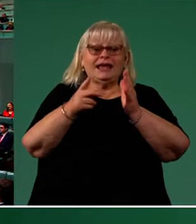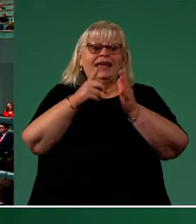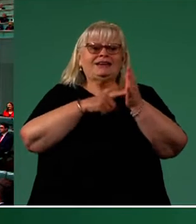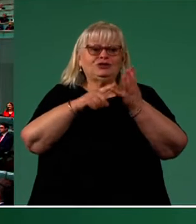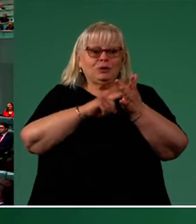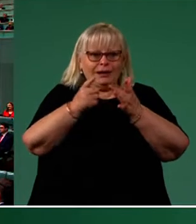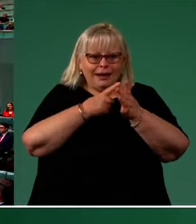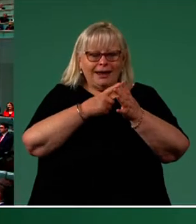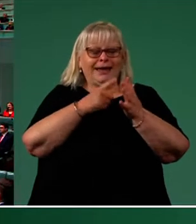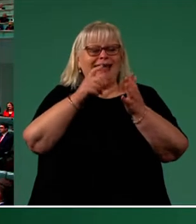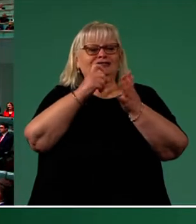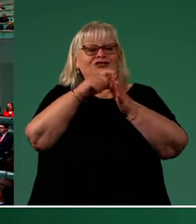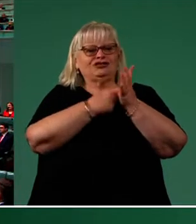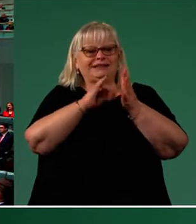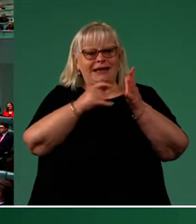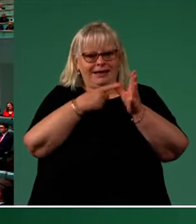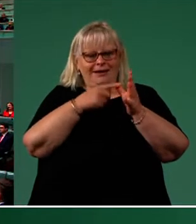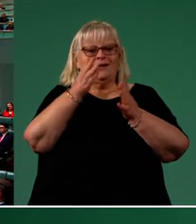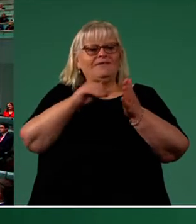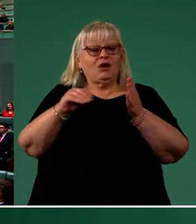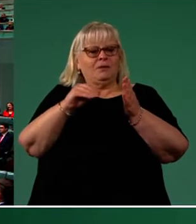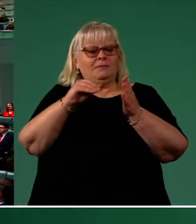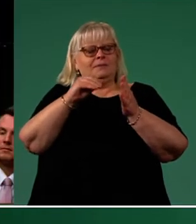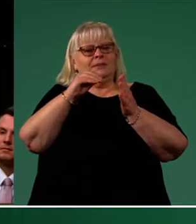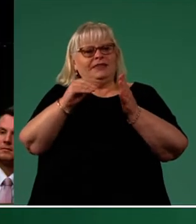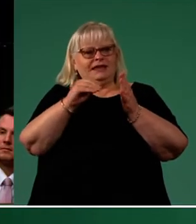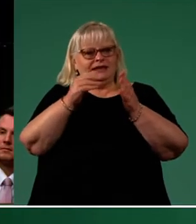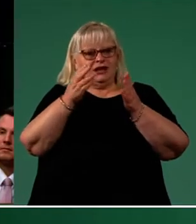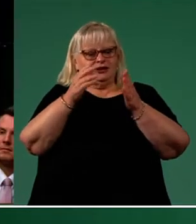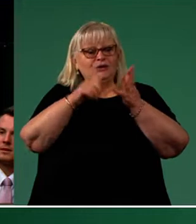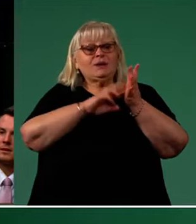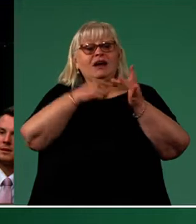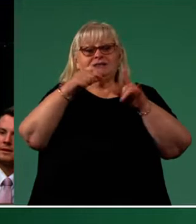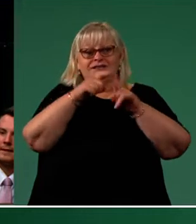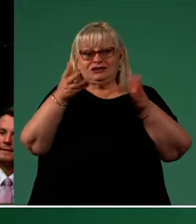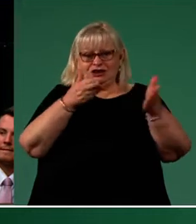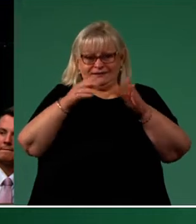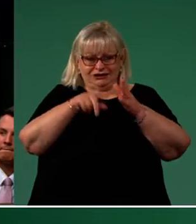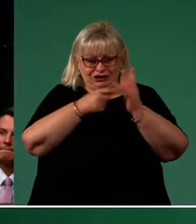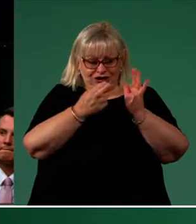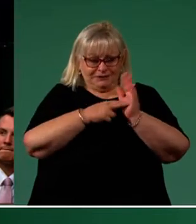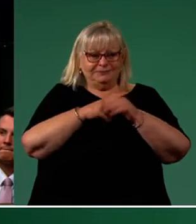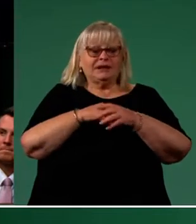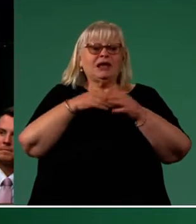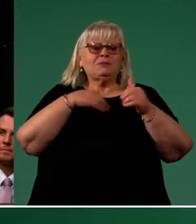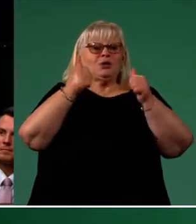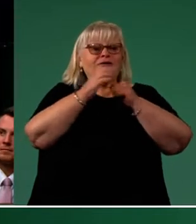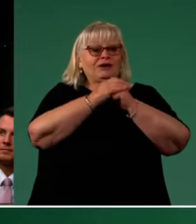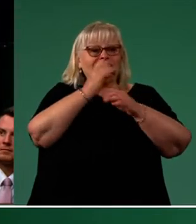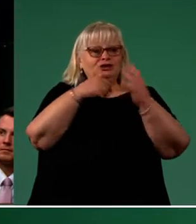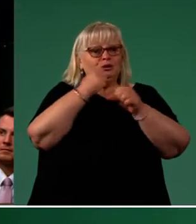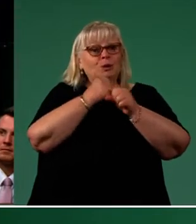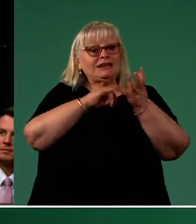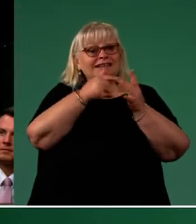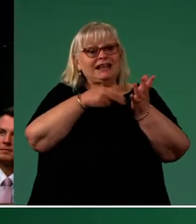and Nick Singh from the Financial Services Union for your support. To my good friend and colleague George Simon, a self